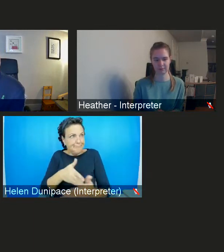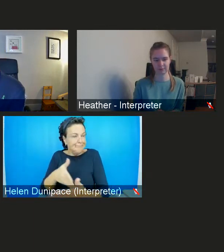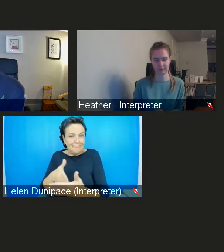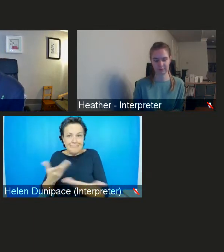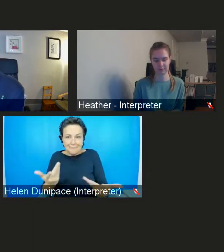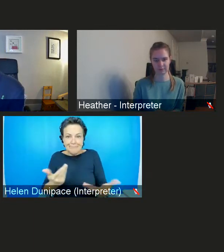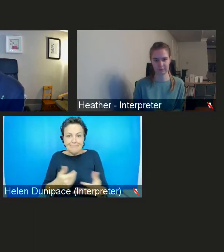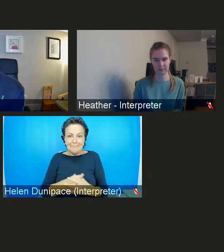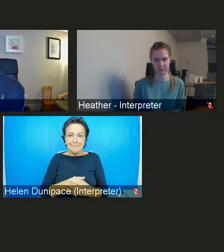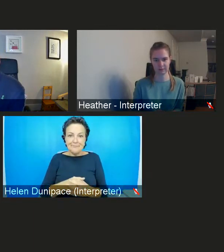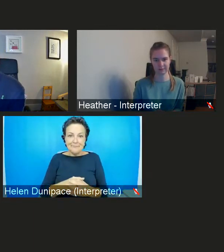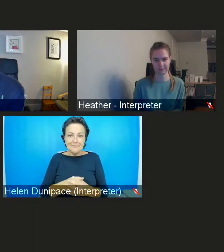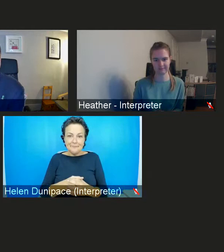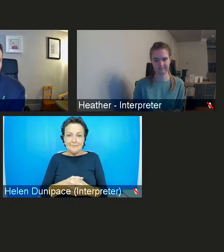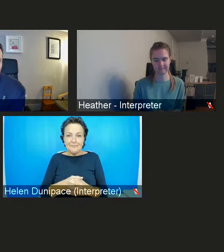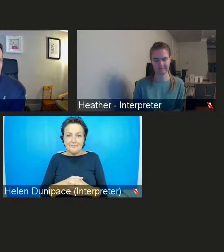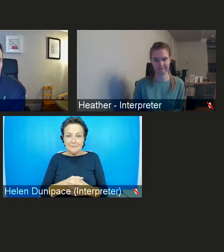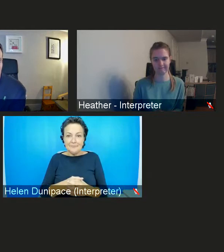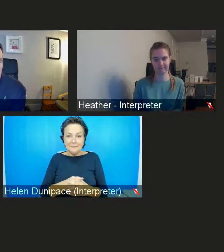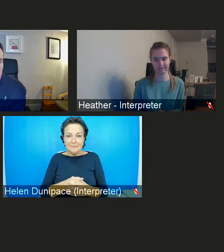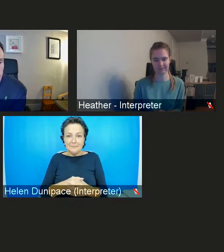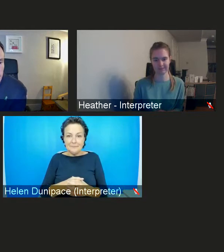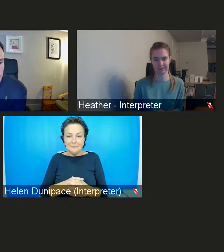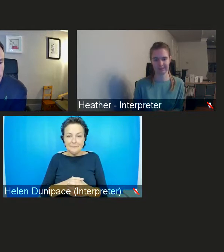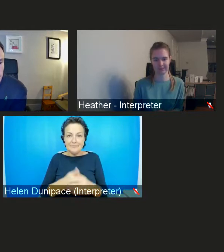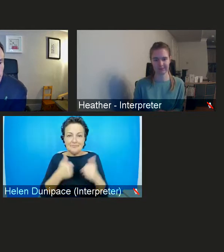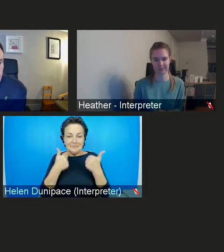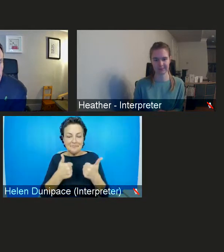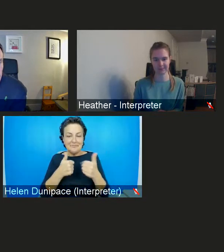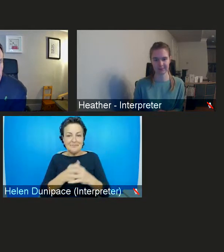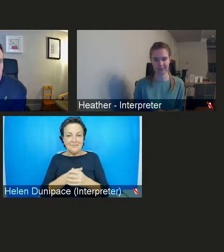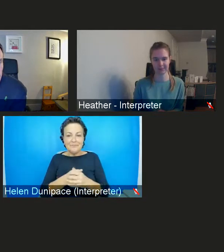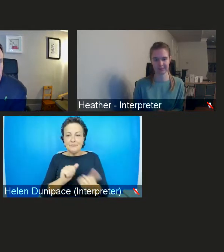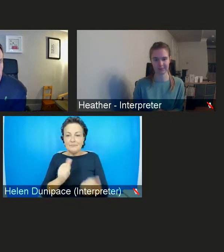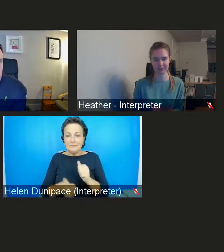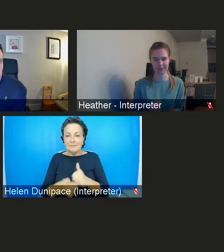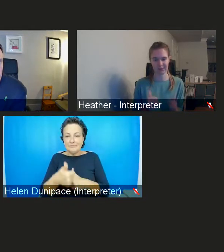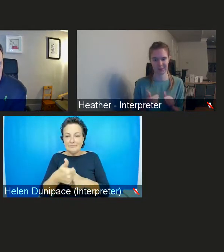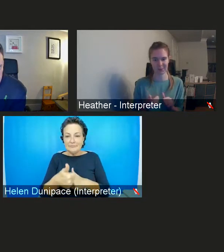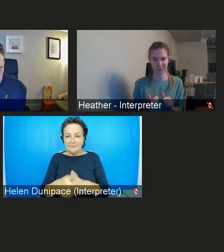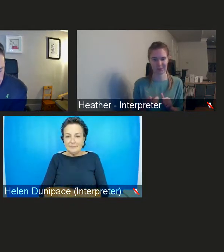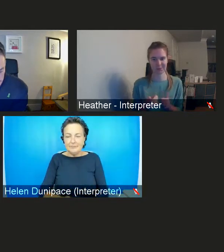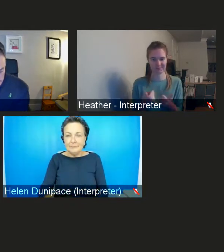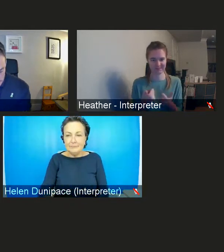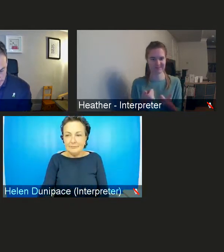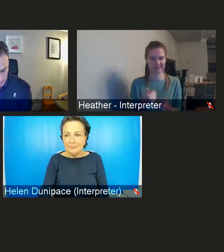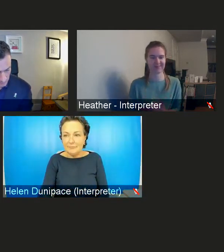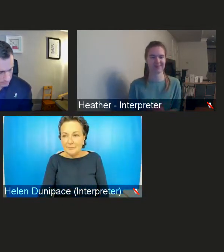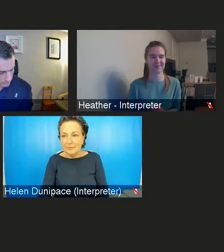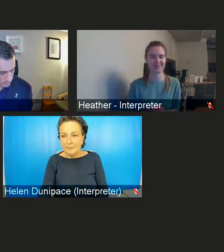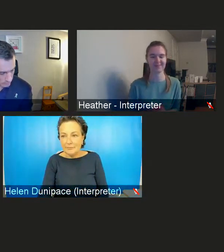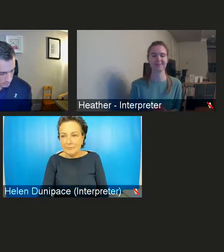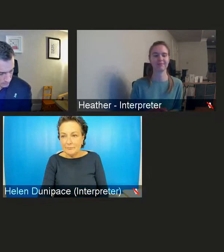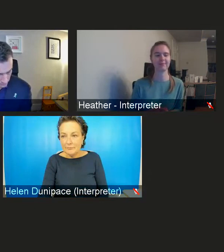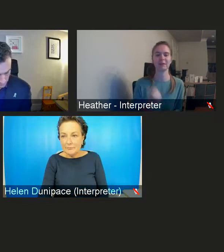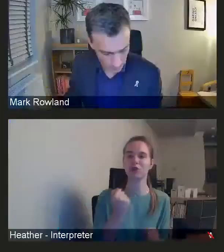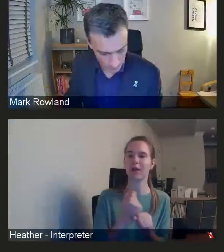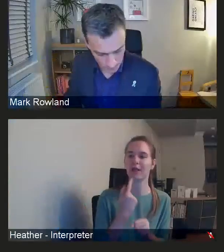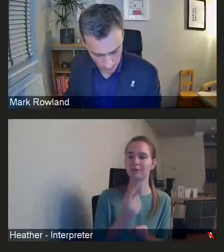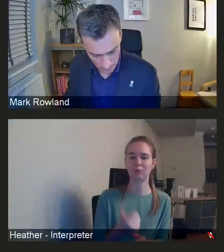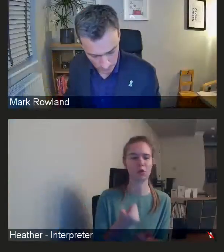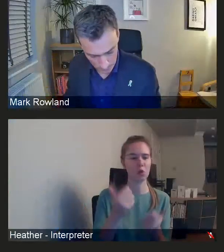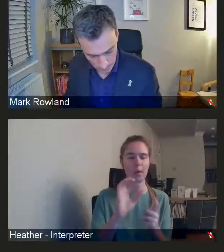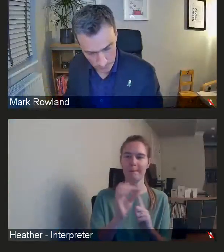the threat or the risk to our mental health. And that that that is the point that's well made, because on the one hand, in terms of how